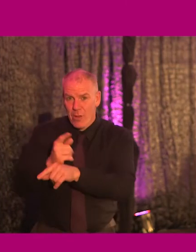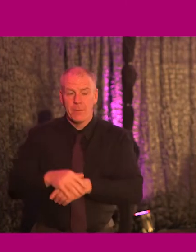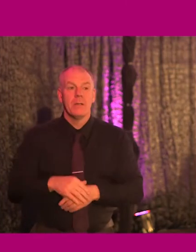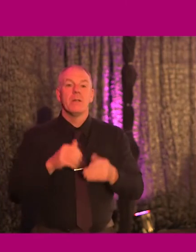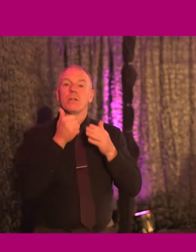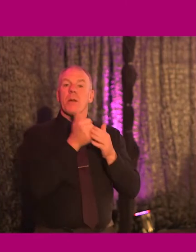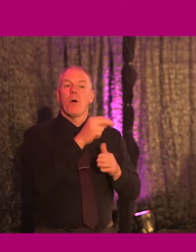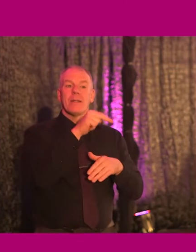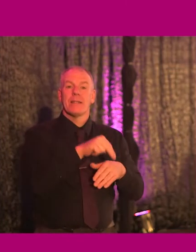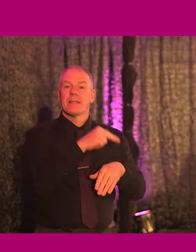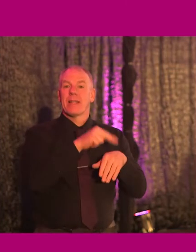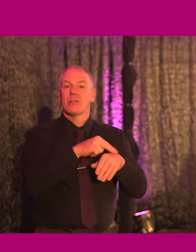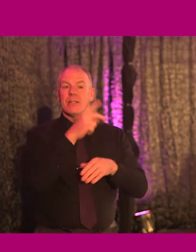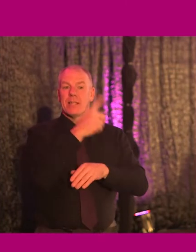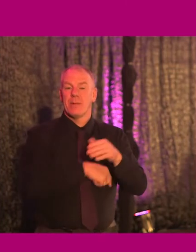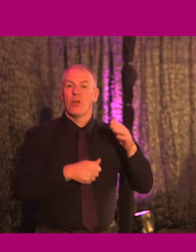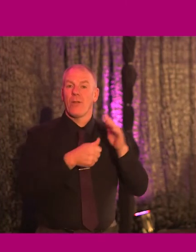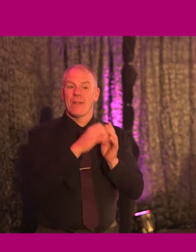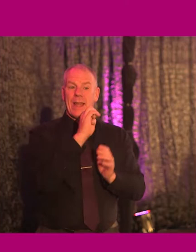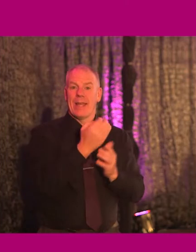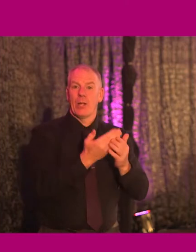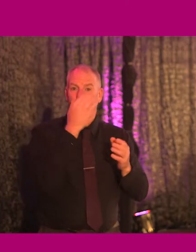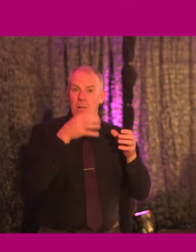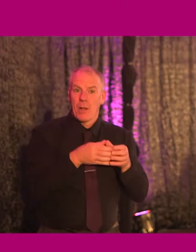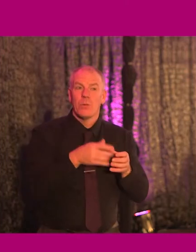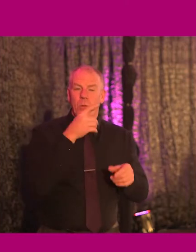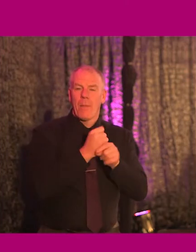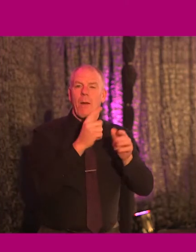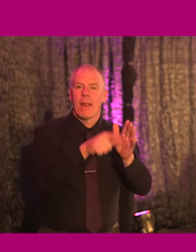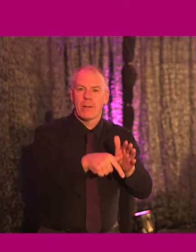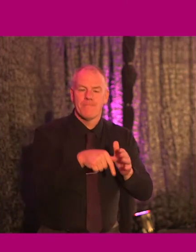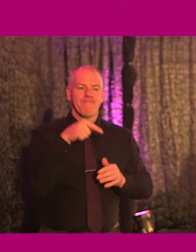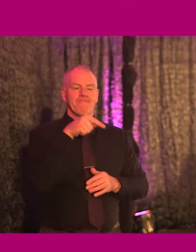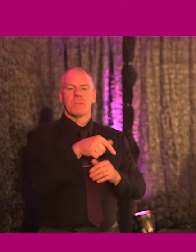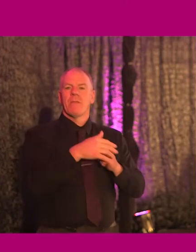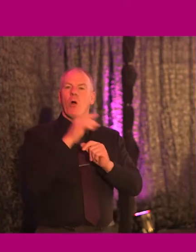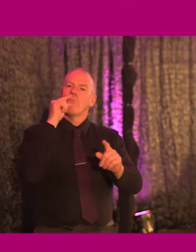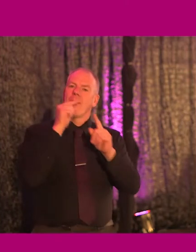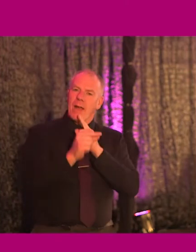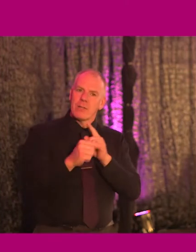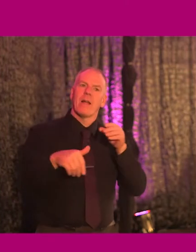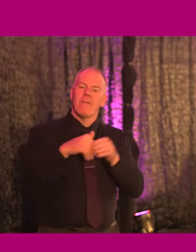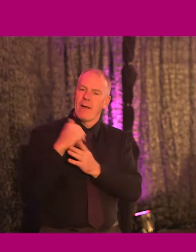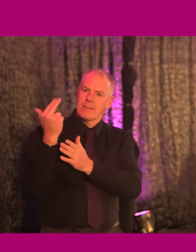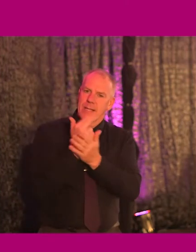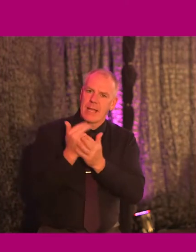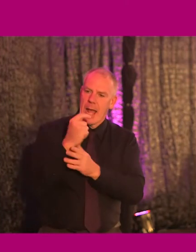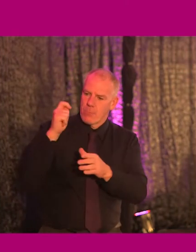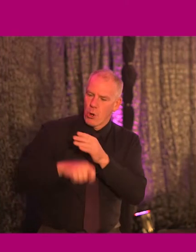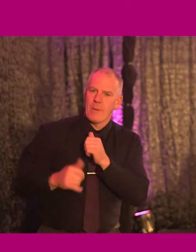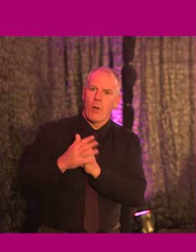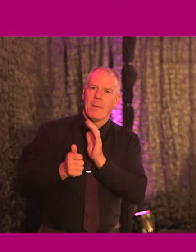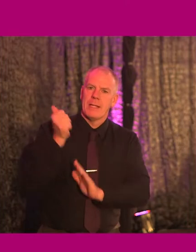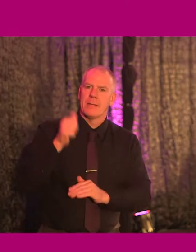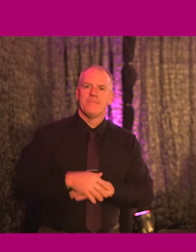Disability Authority e-learning module, which you'll hear a bit more about later, which has been developed for professionals involved in the design and procurement of buildings